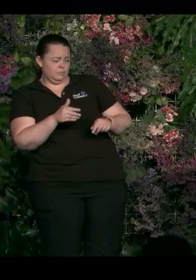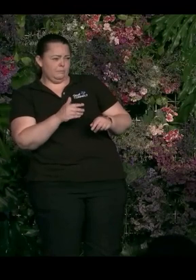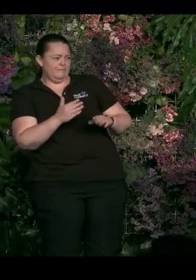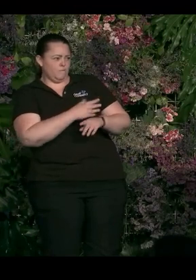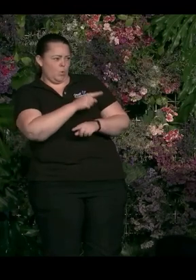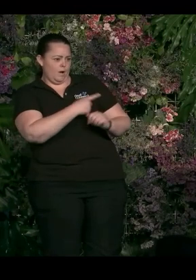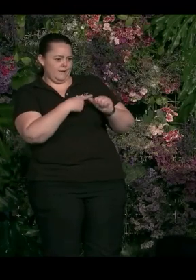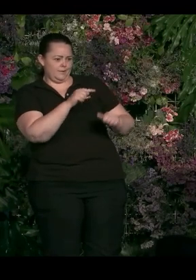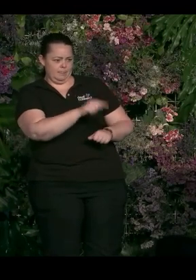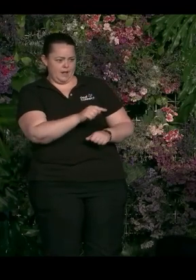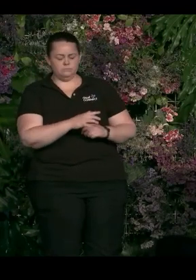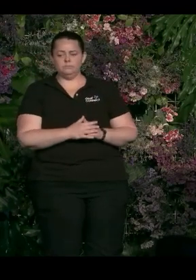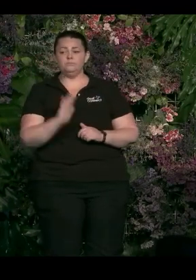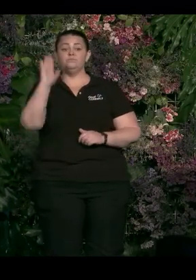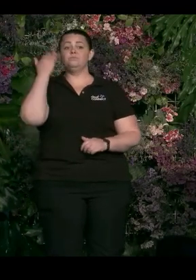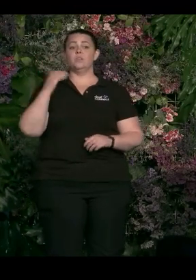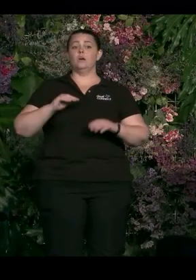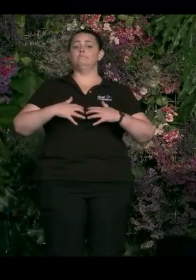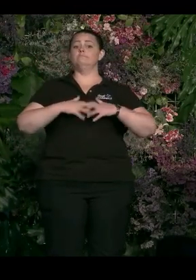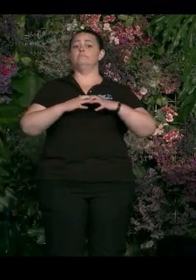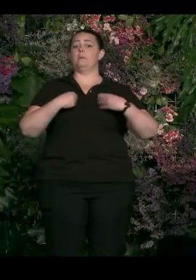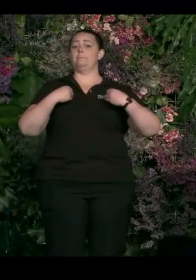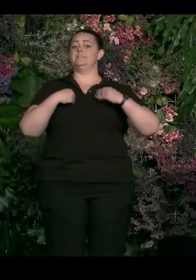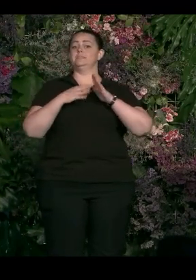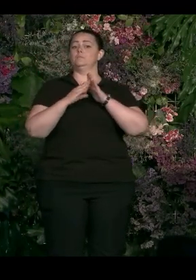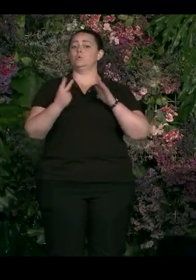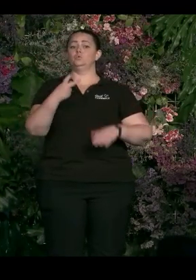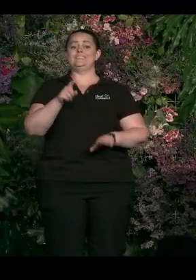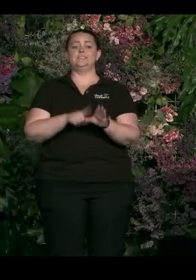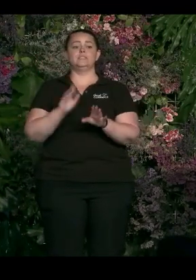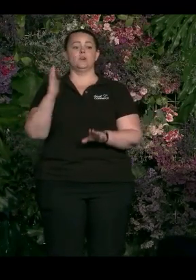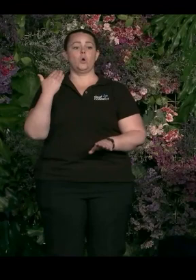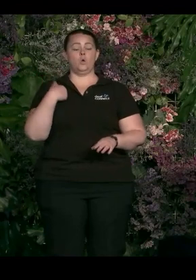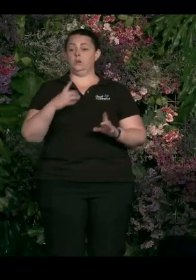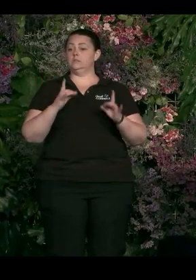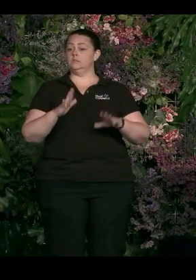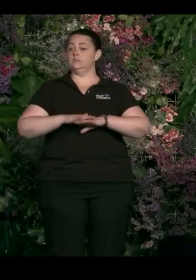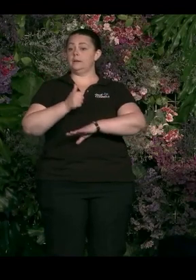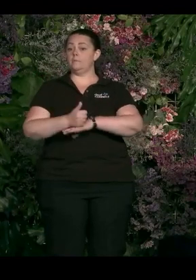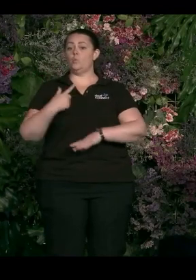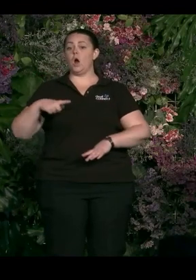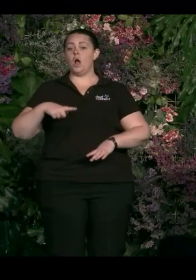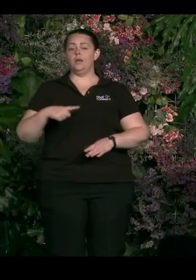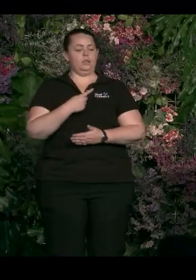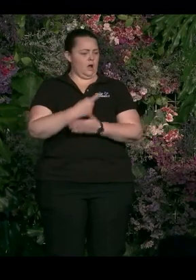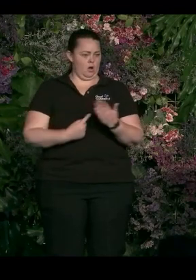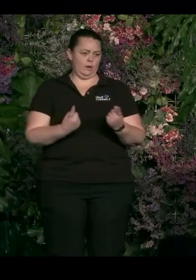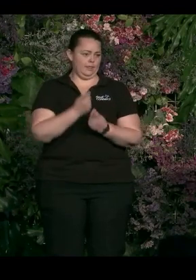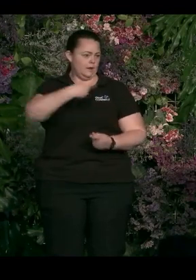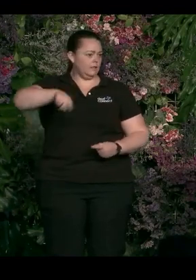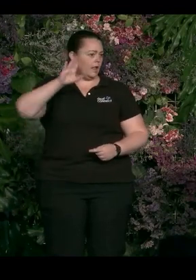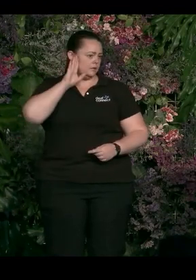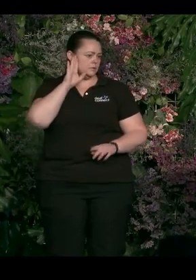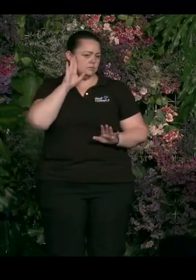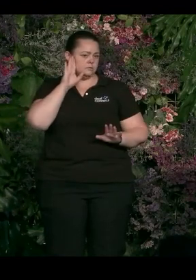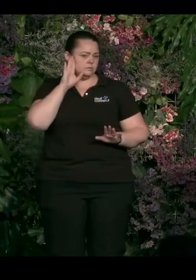So when I started my business model 20 years ago, that was the only thing people would listen to. Right? From our rights perspective. was the bottom line